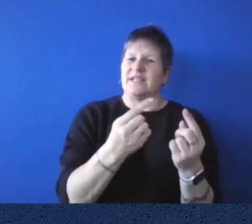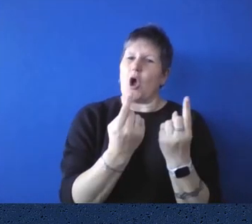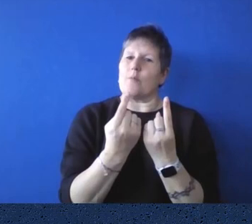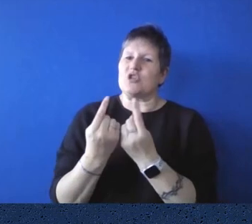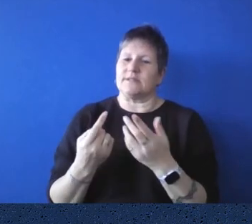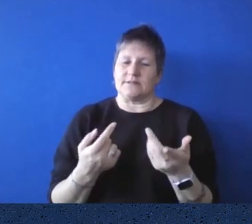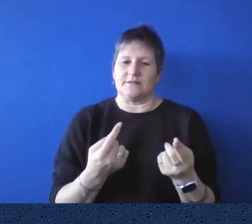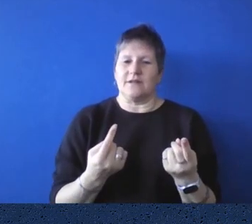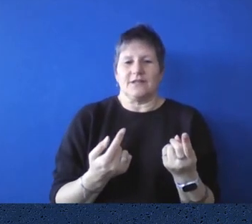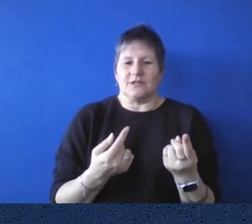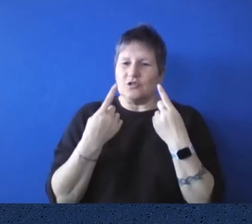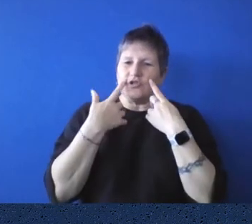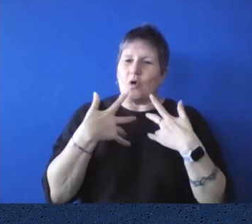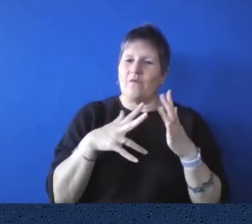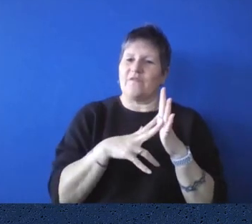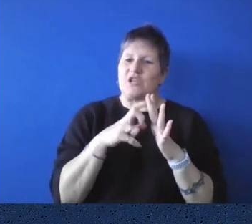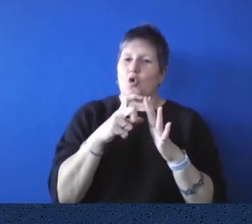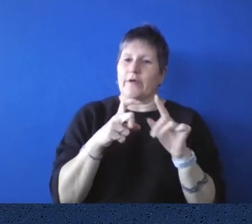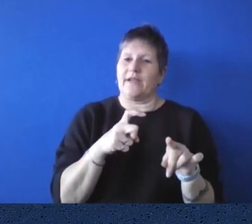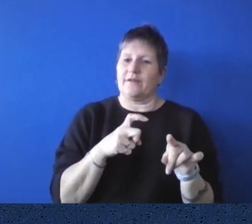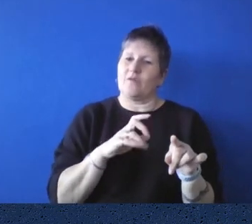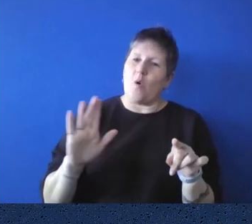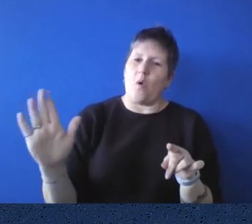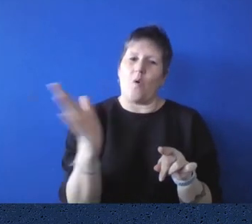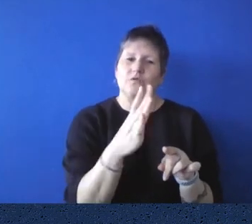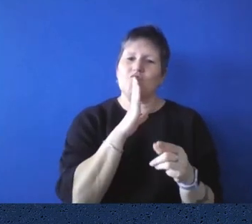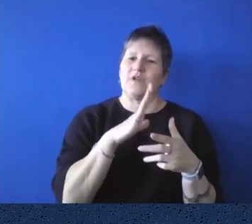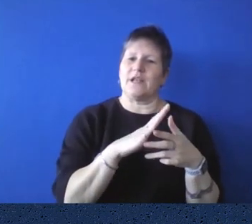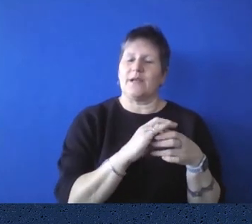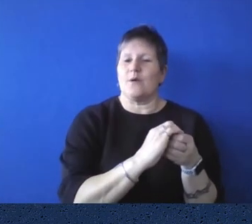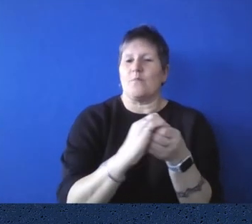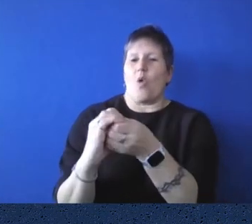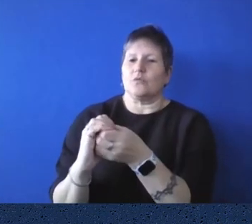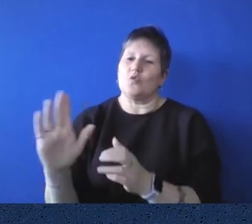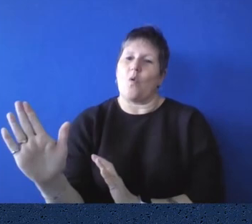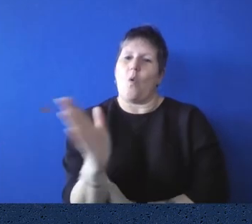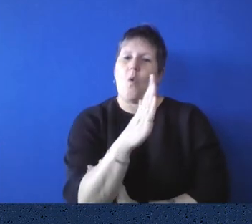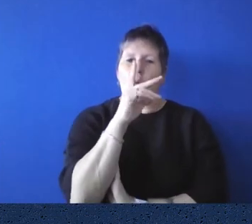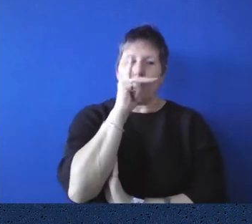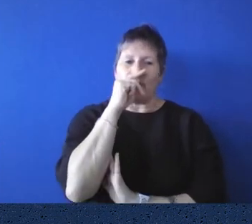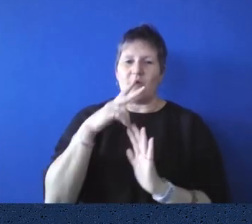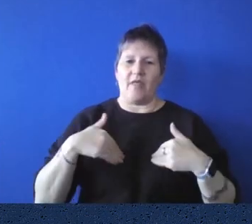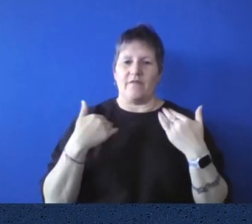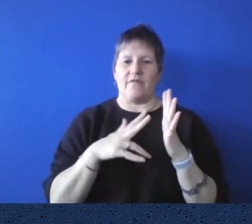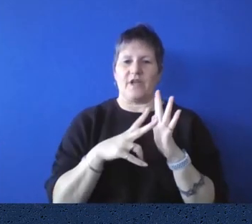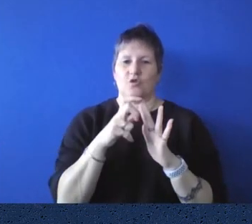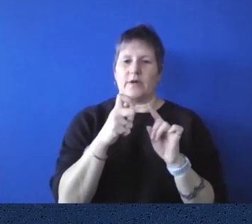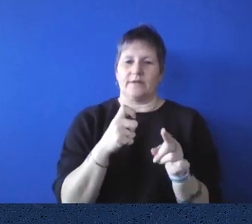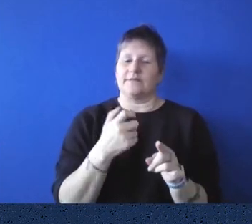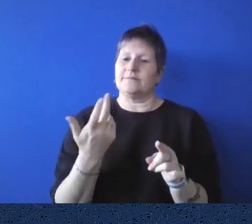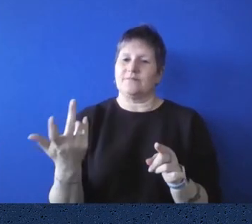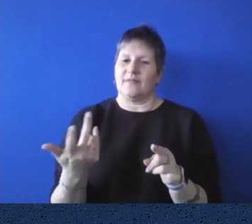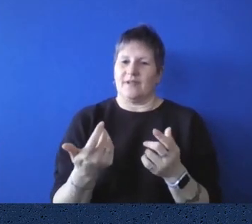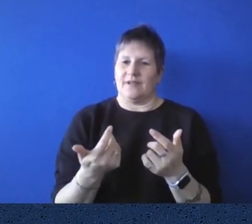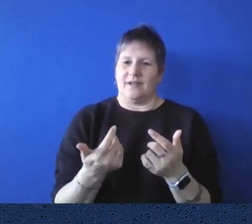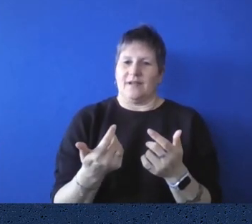it's all Victorians. This collection belongs to all Victorians. And that's, you're right, Carolyn, know, getting it out there, um, in any way we